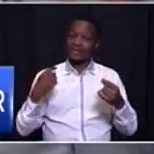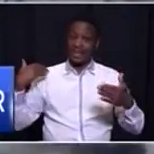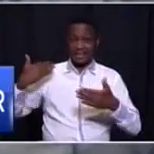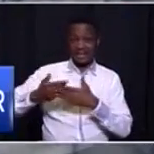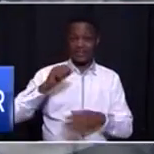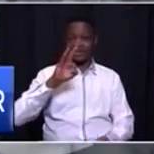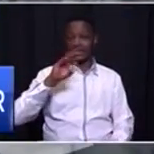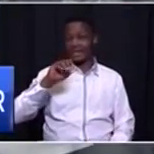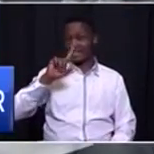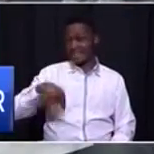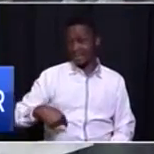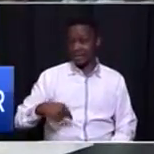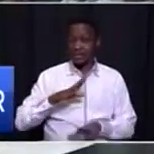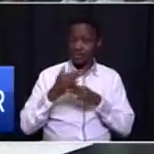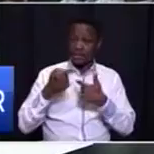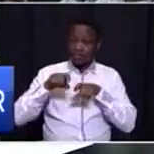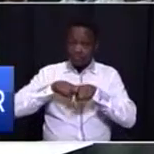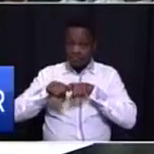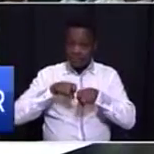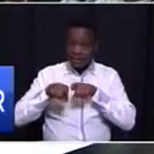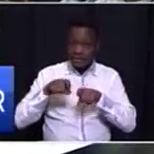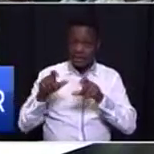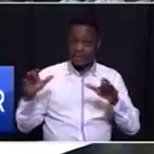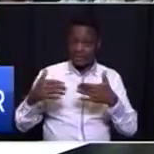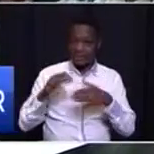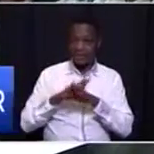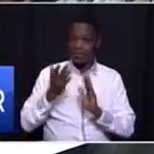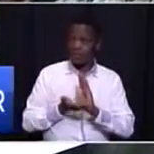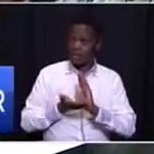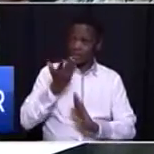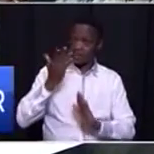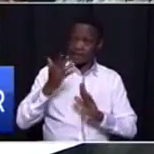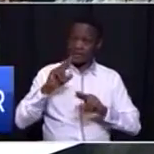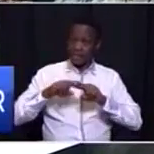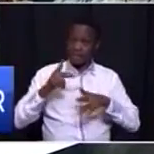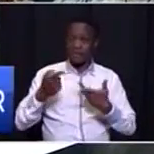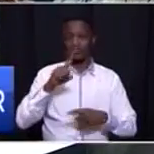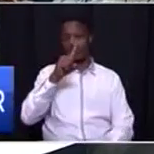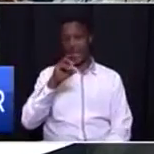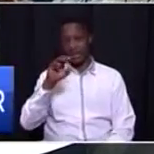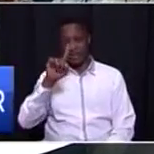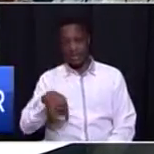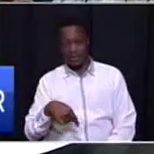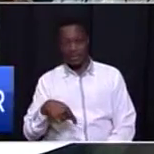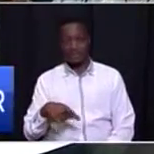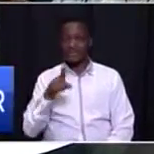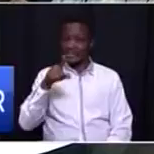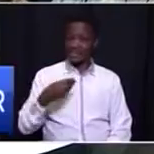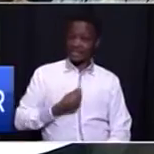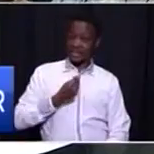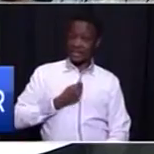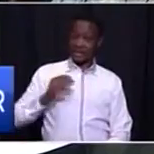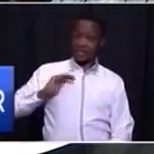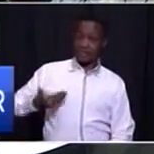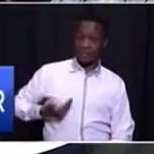30,000 young people who have tested the concept so we will increase the number to 100,000. These young women have shown us